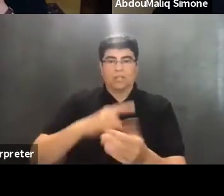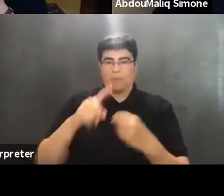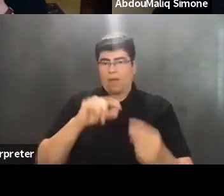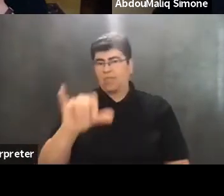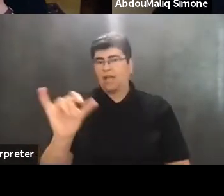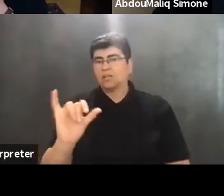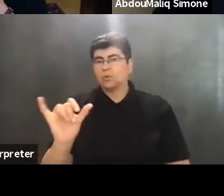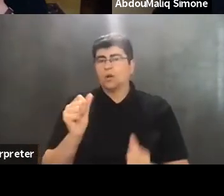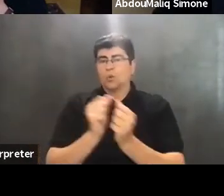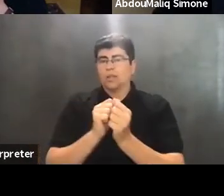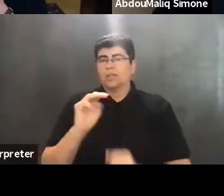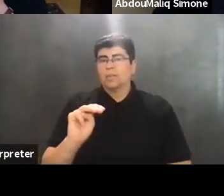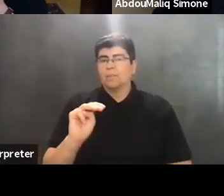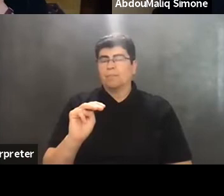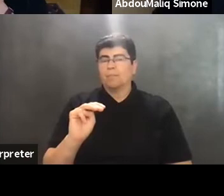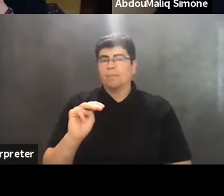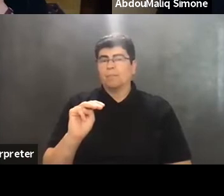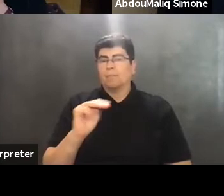one as well with my co-panelists.